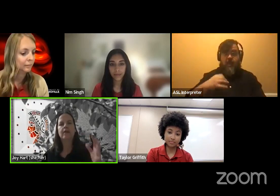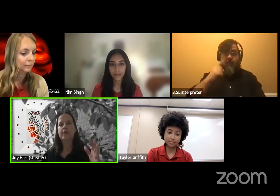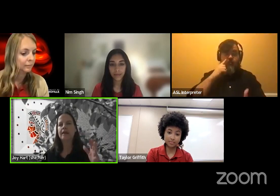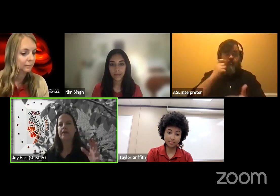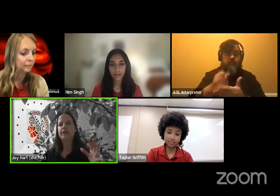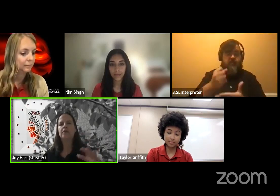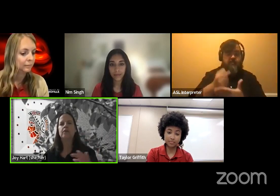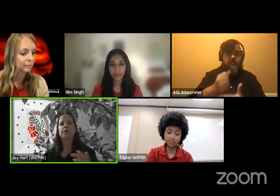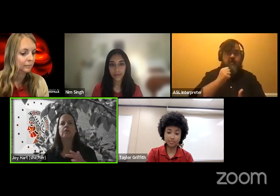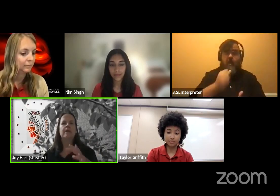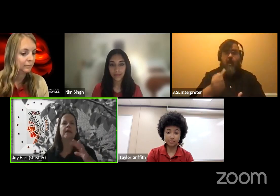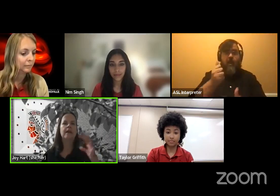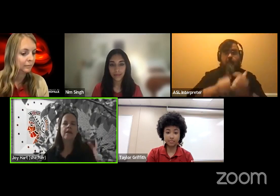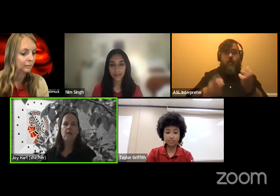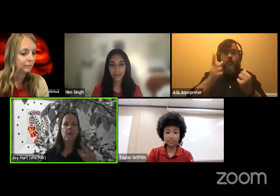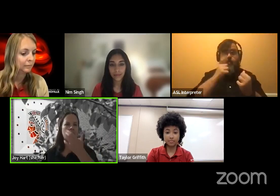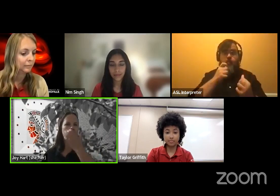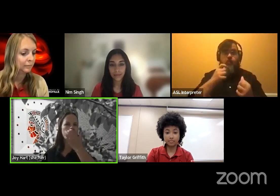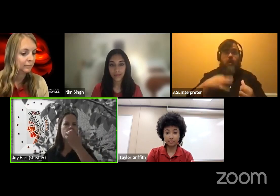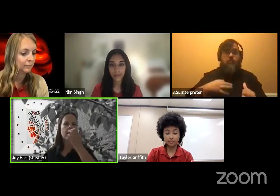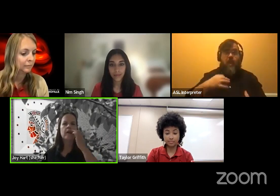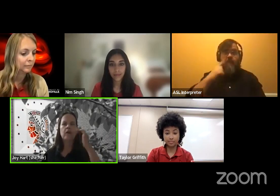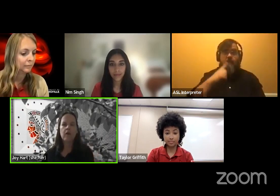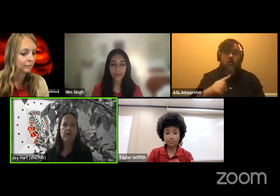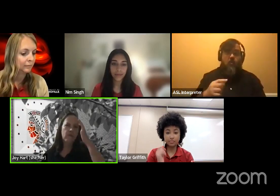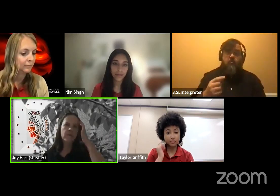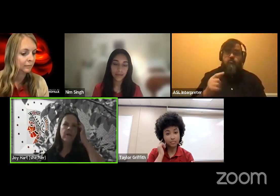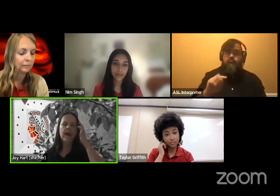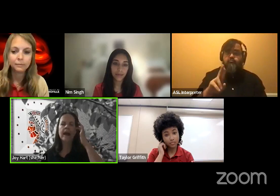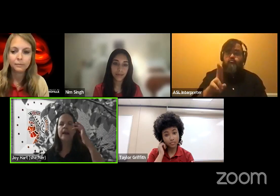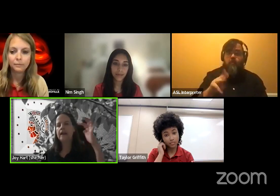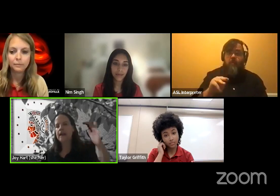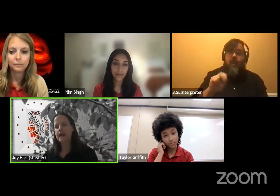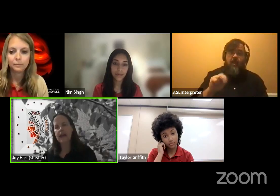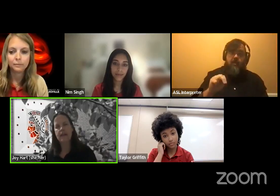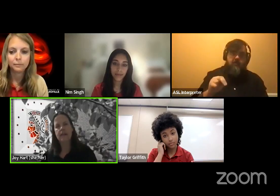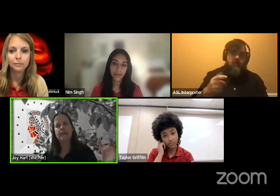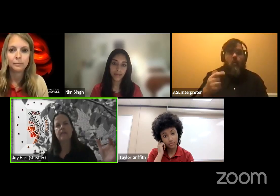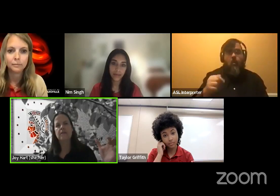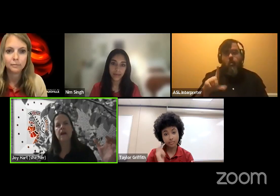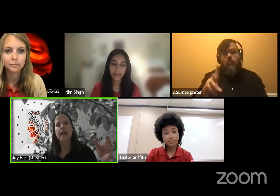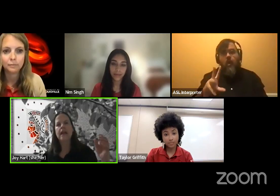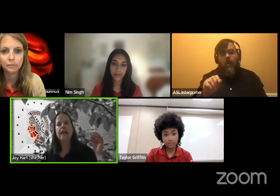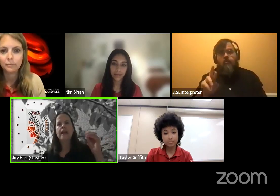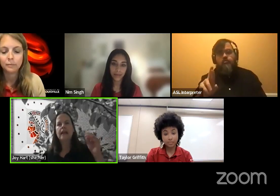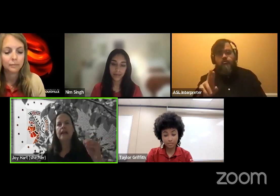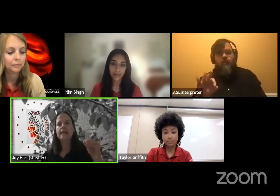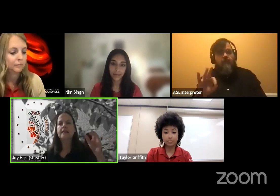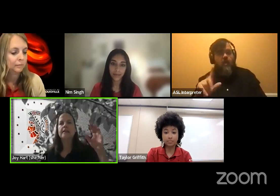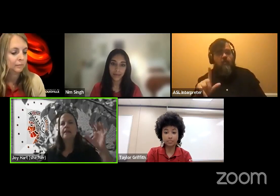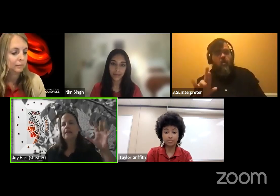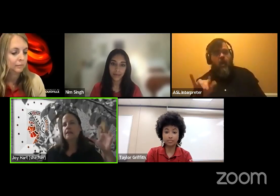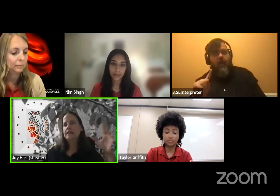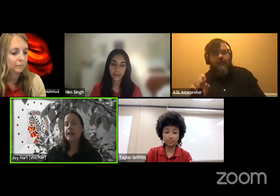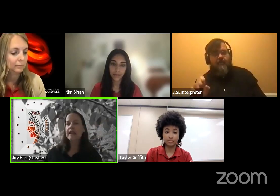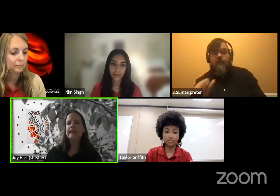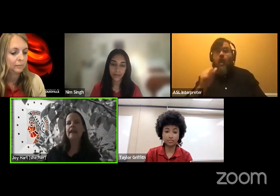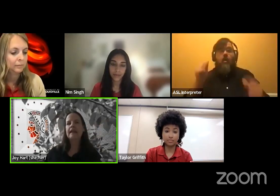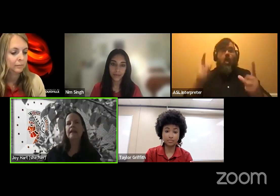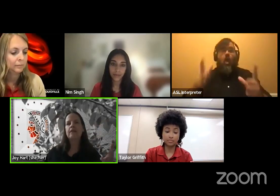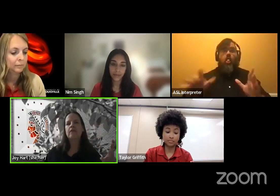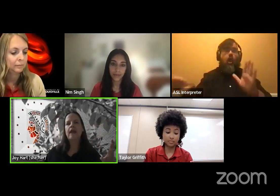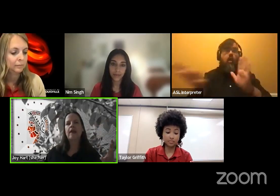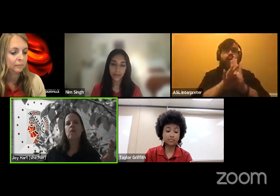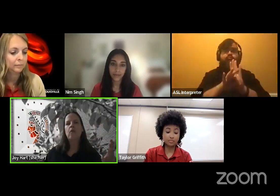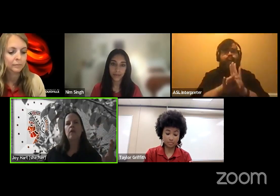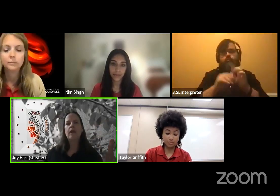not everybody who applies for a Truman or a Goldwater or a Fulbright. Again, list goes on is selected